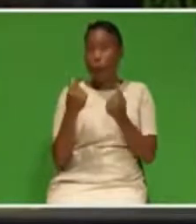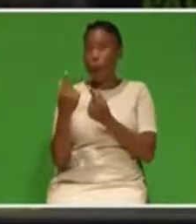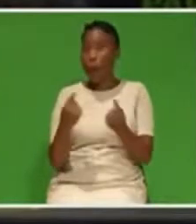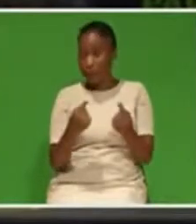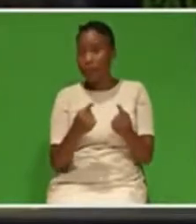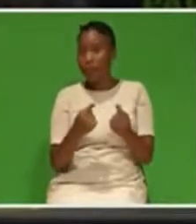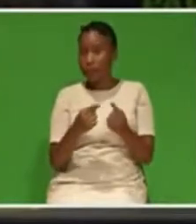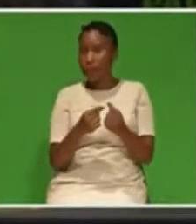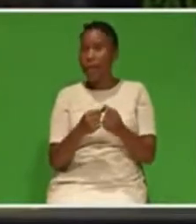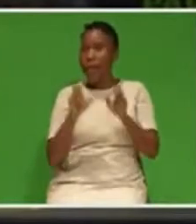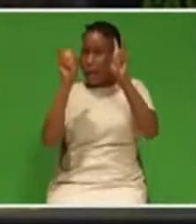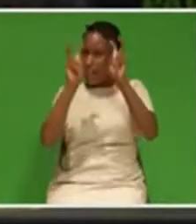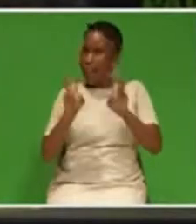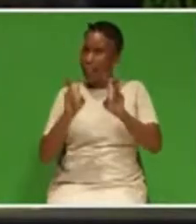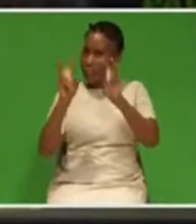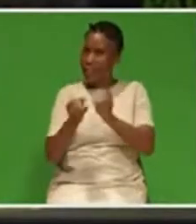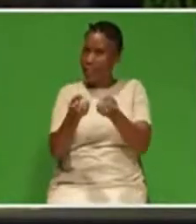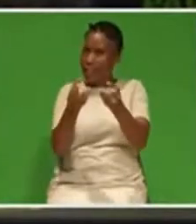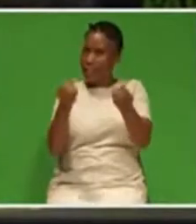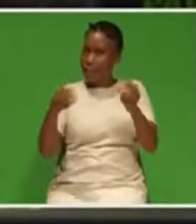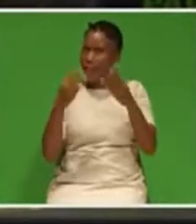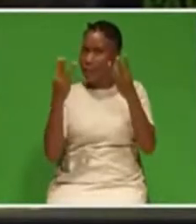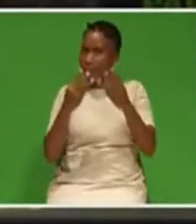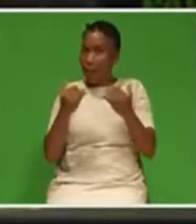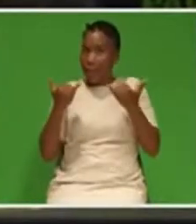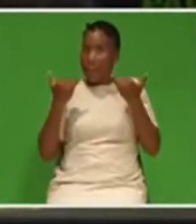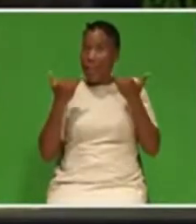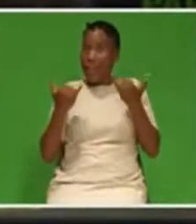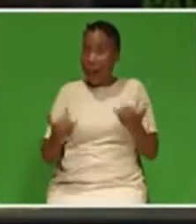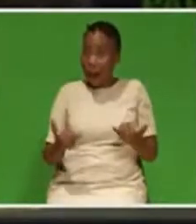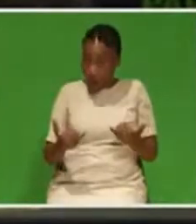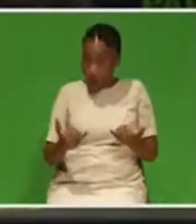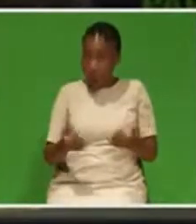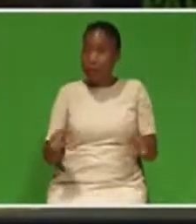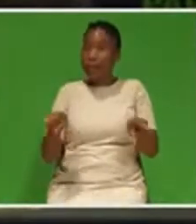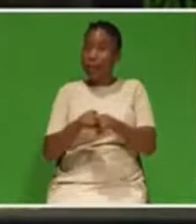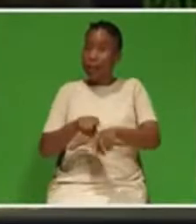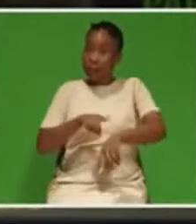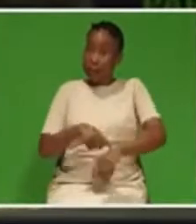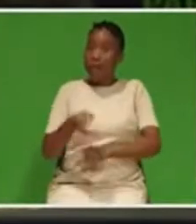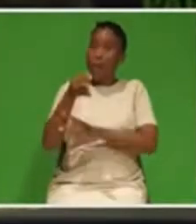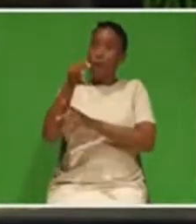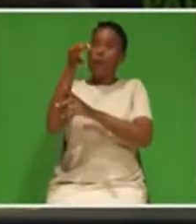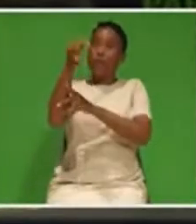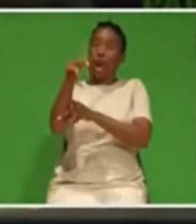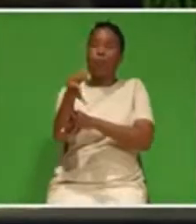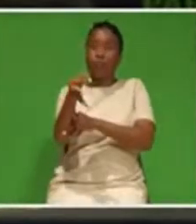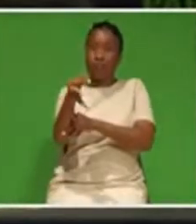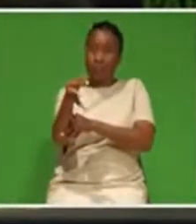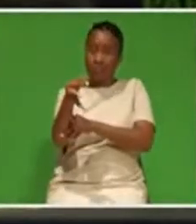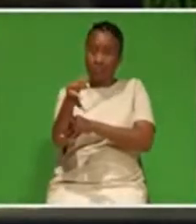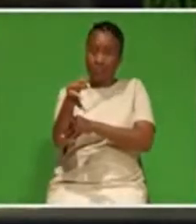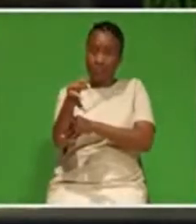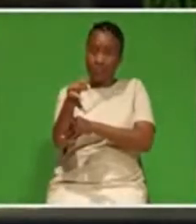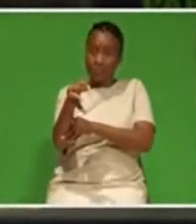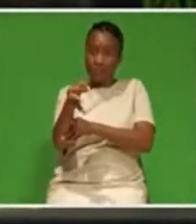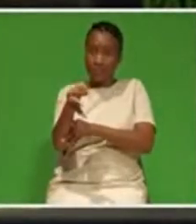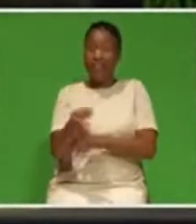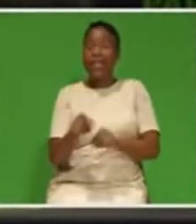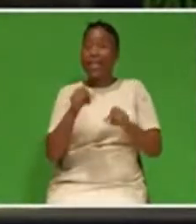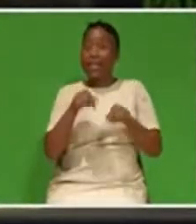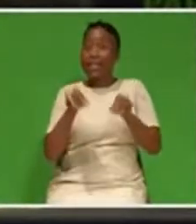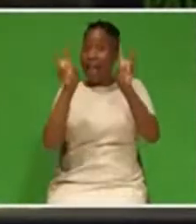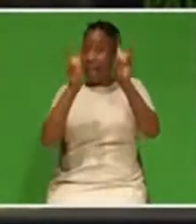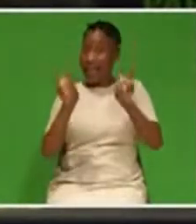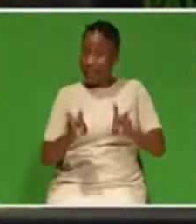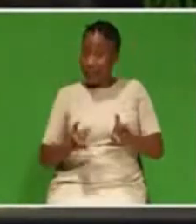power to the people now and into the future. And the power we want to be able to provide